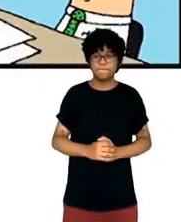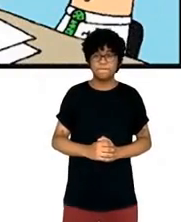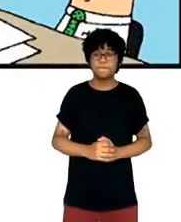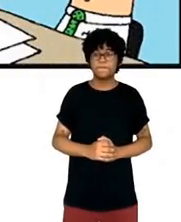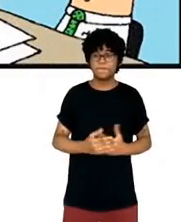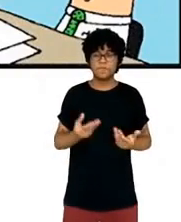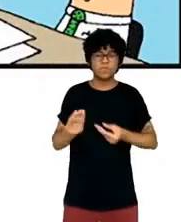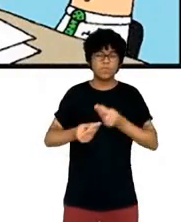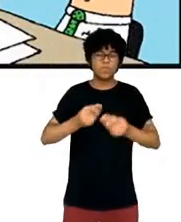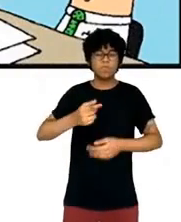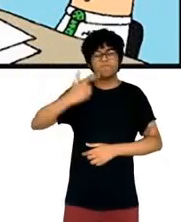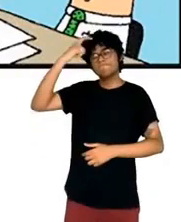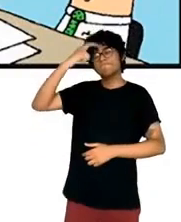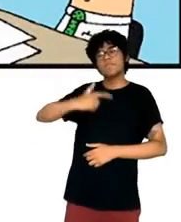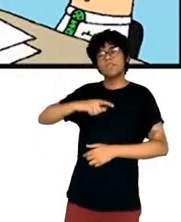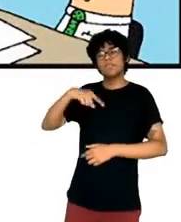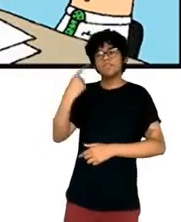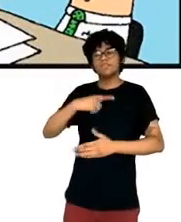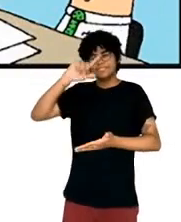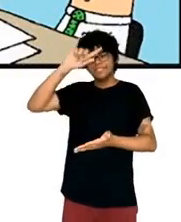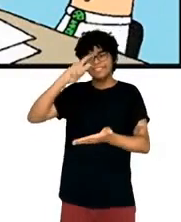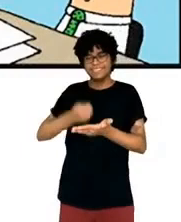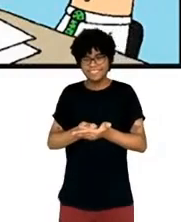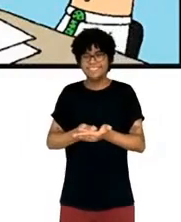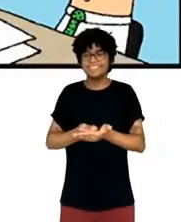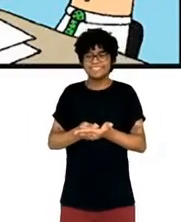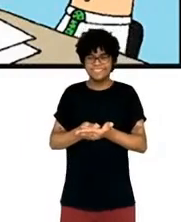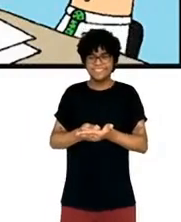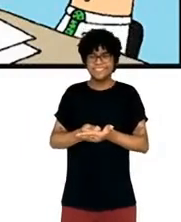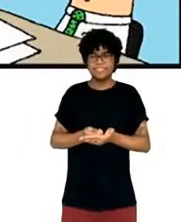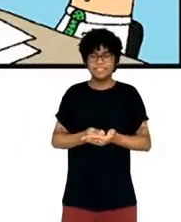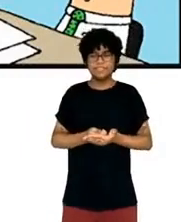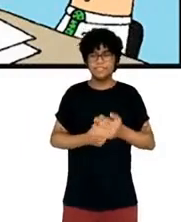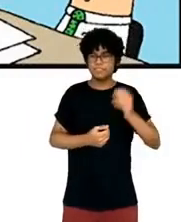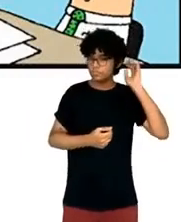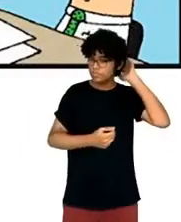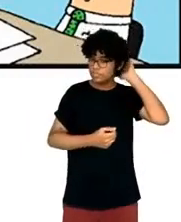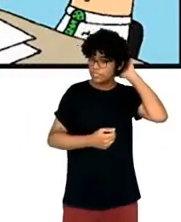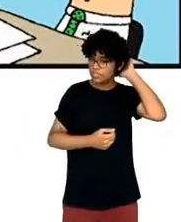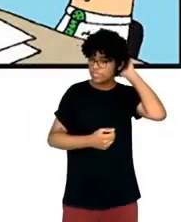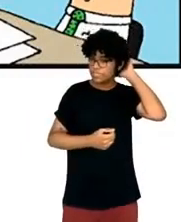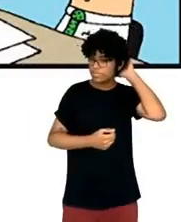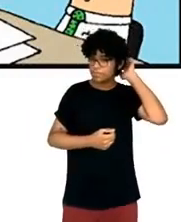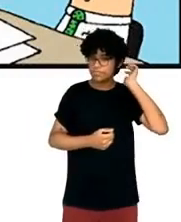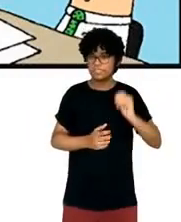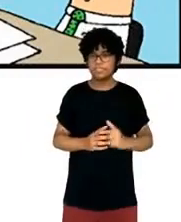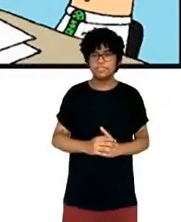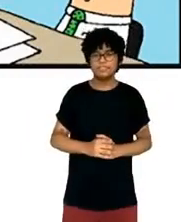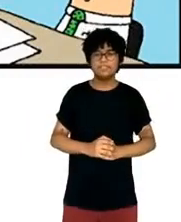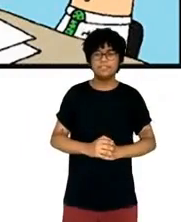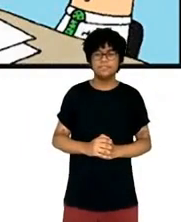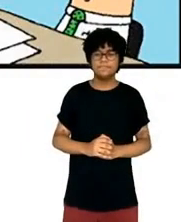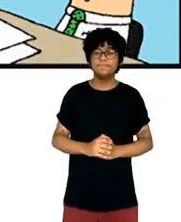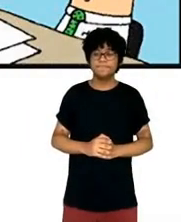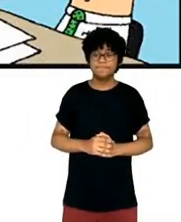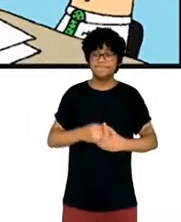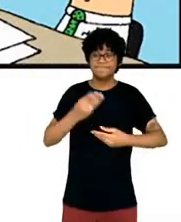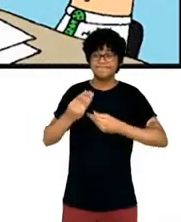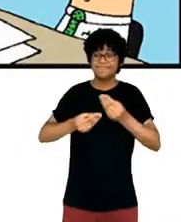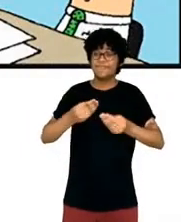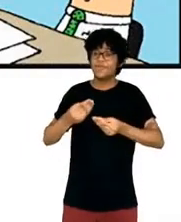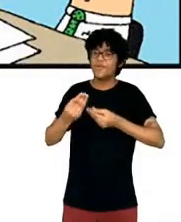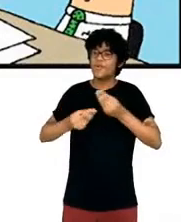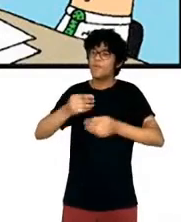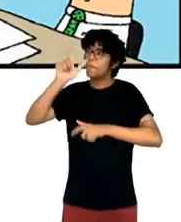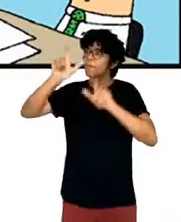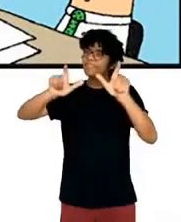make our own decisions and invest in our own relationships and take our own leaps of faith. And these individual acts are not